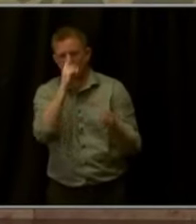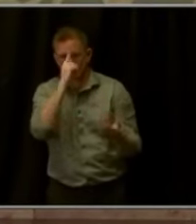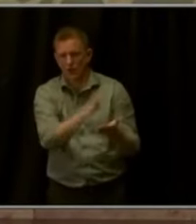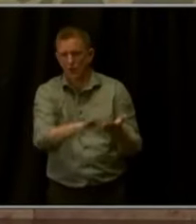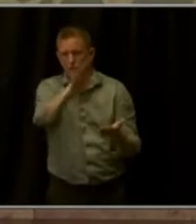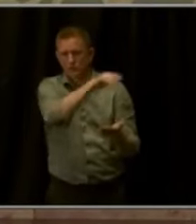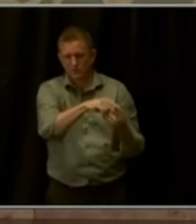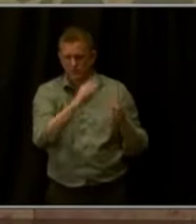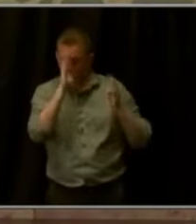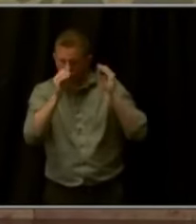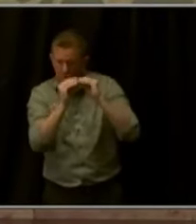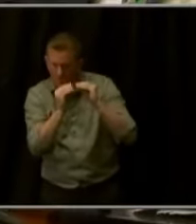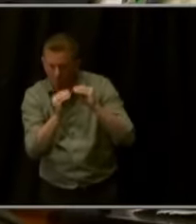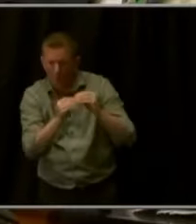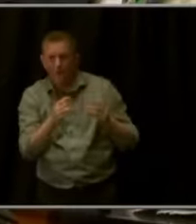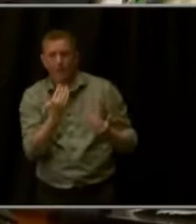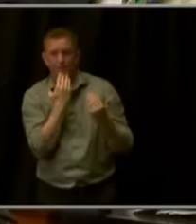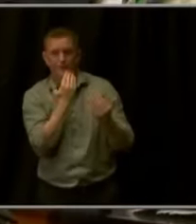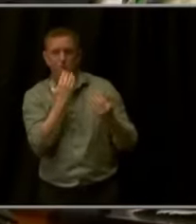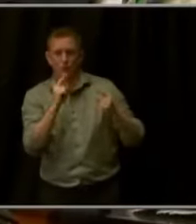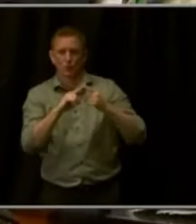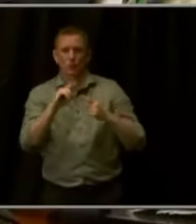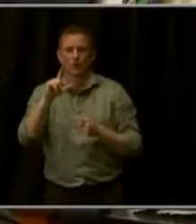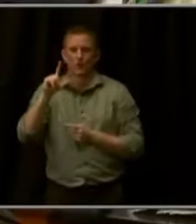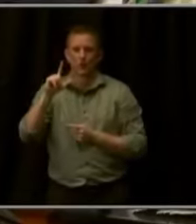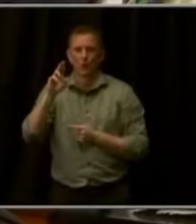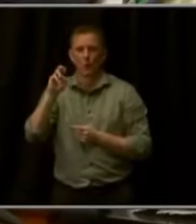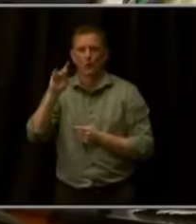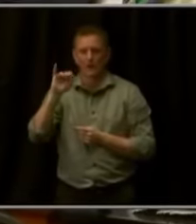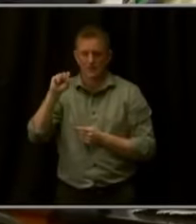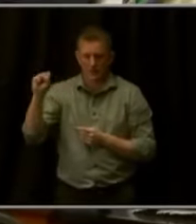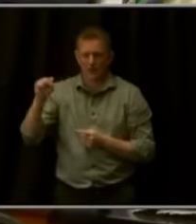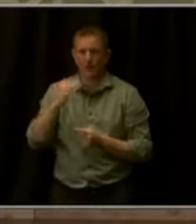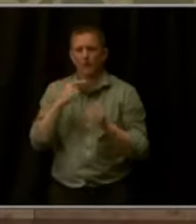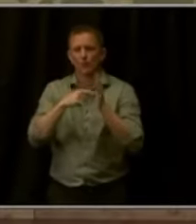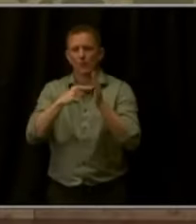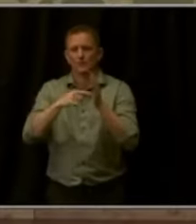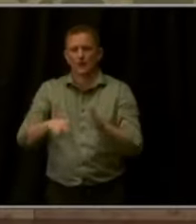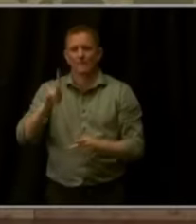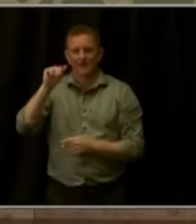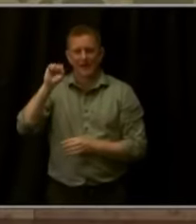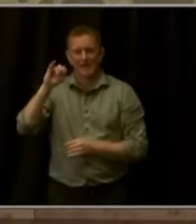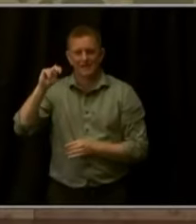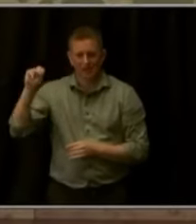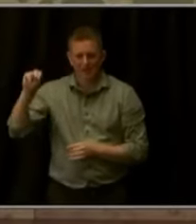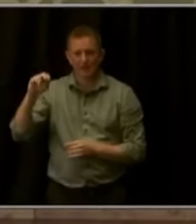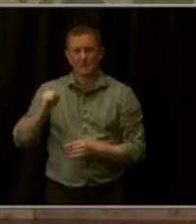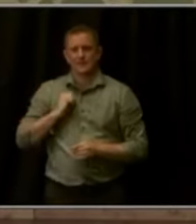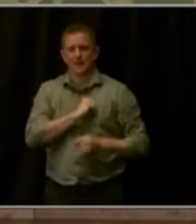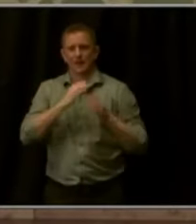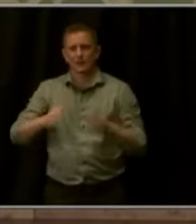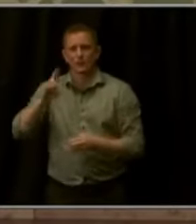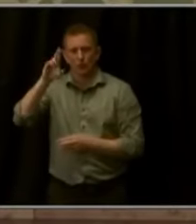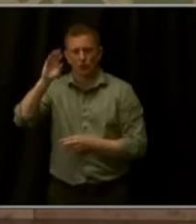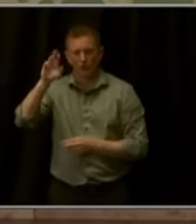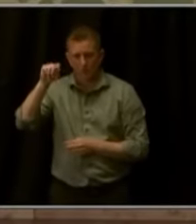thanks to Representative Lukens and Representative Catlin and Senator Roberts and Senator Pelton, we're developing the next generation of farmers and ranchers through the